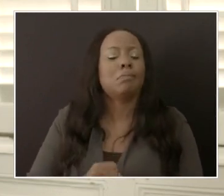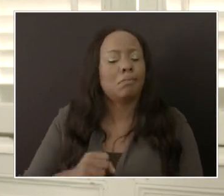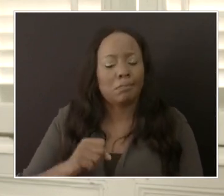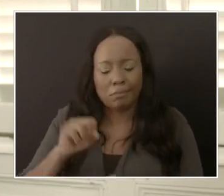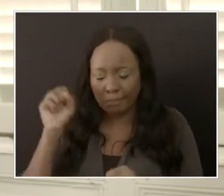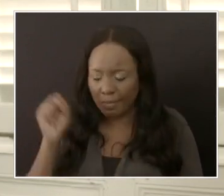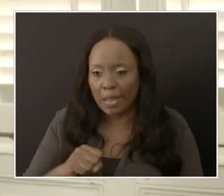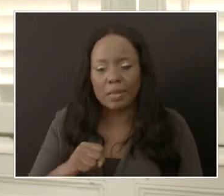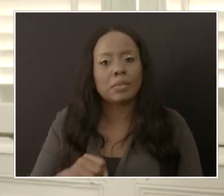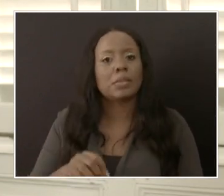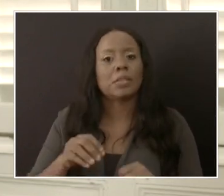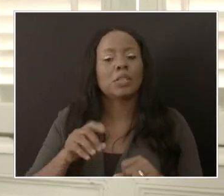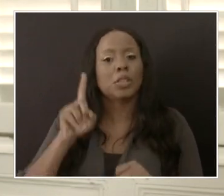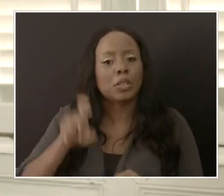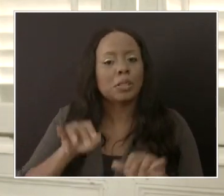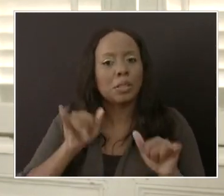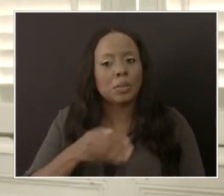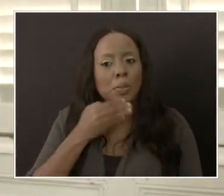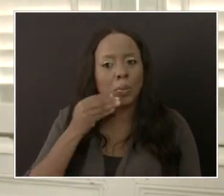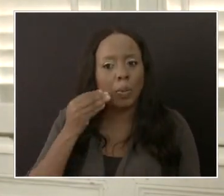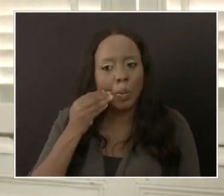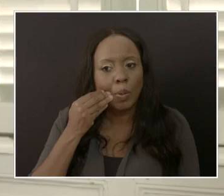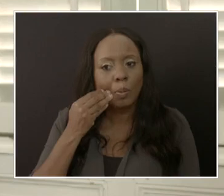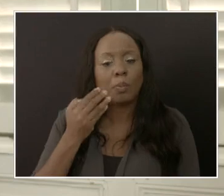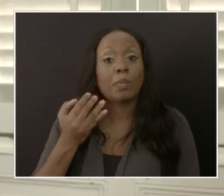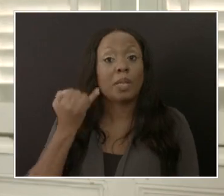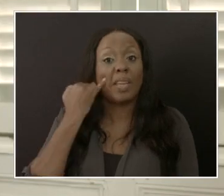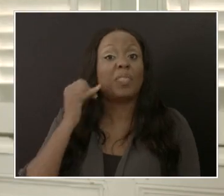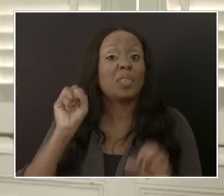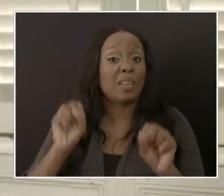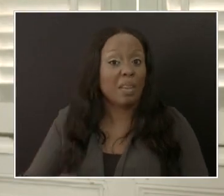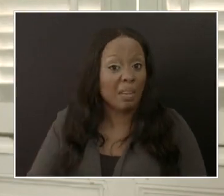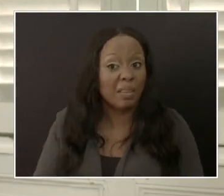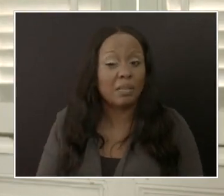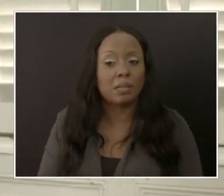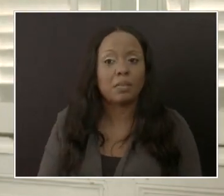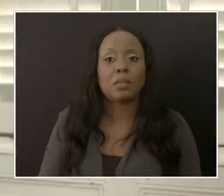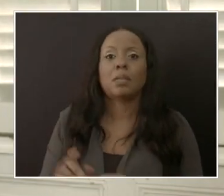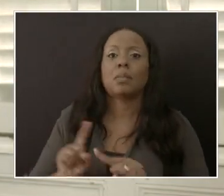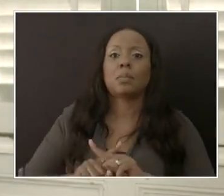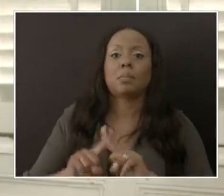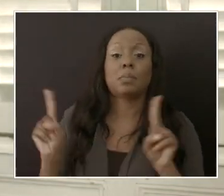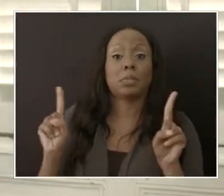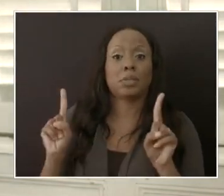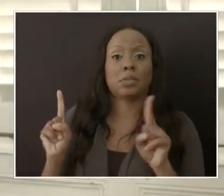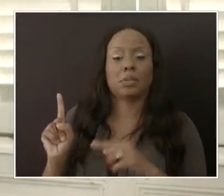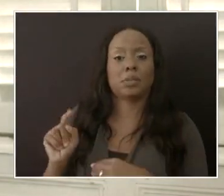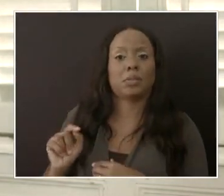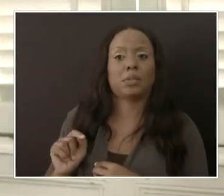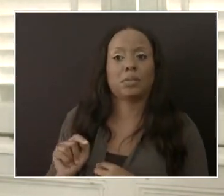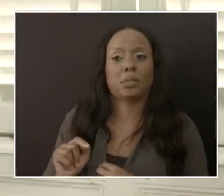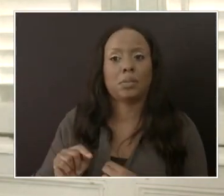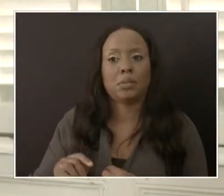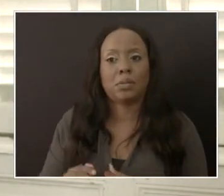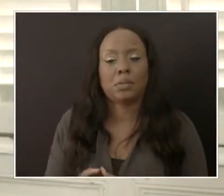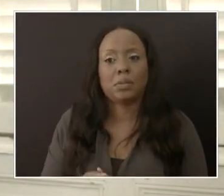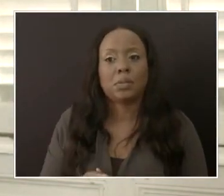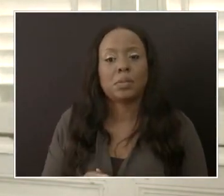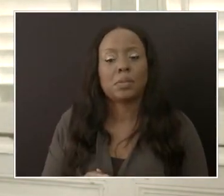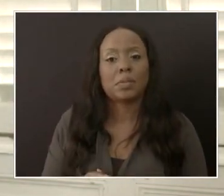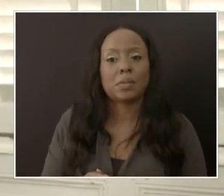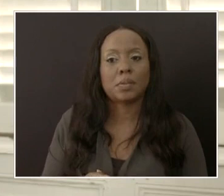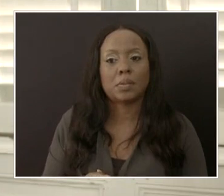The other issue that you have to be concerned with is whether or not this is the necessity